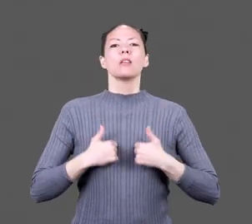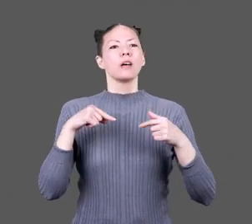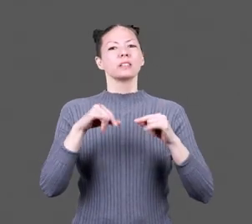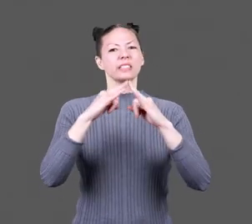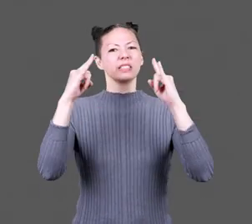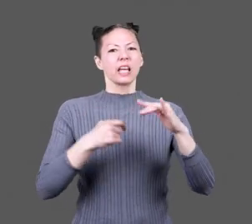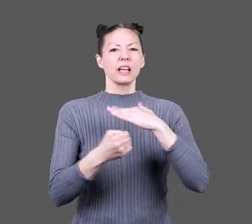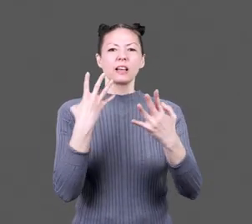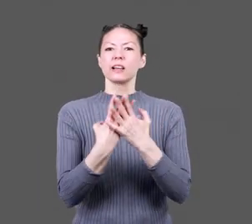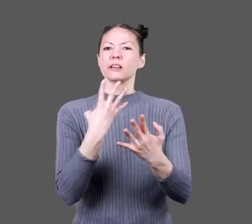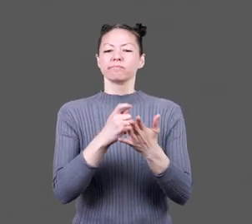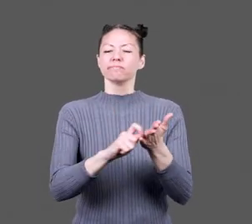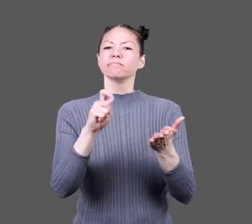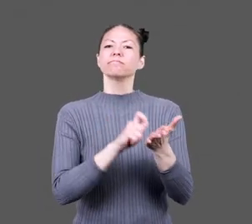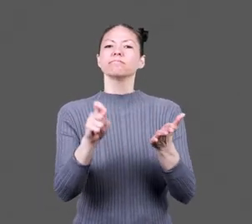thoughts about camp life.